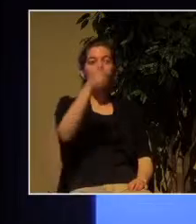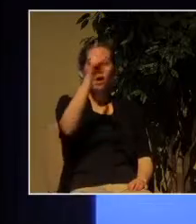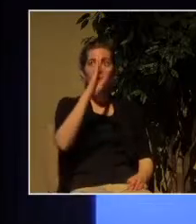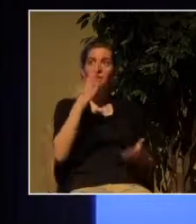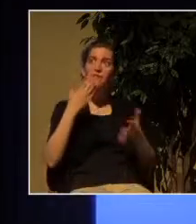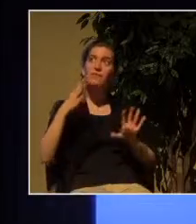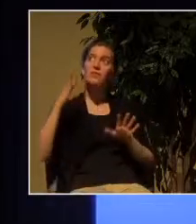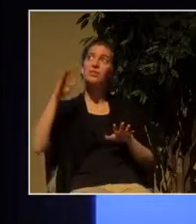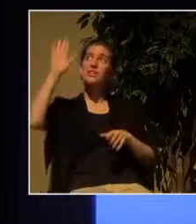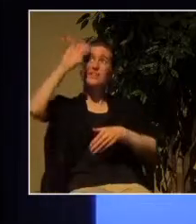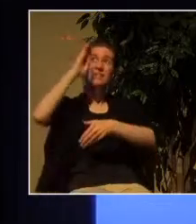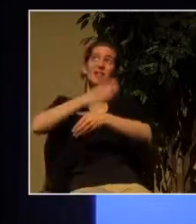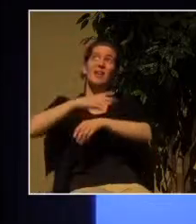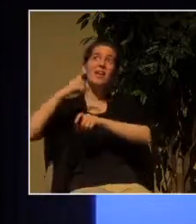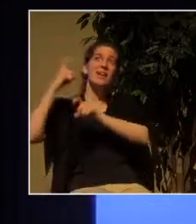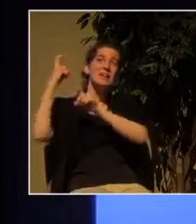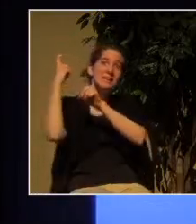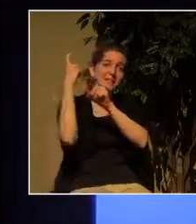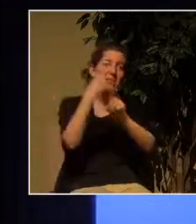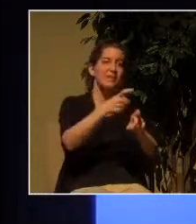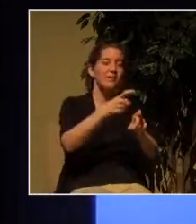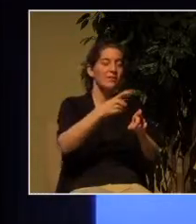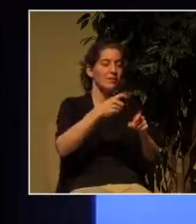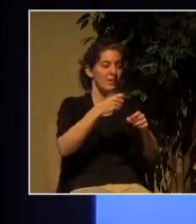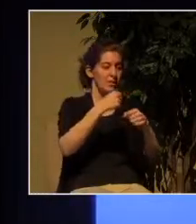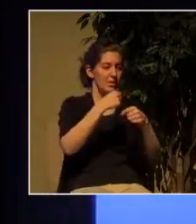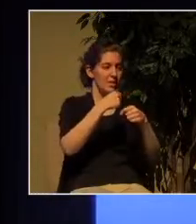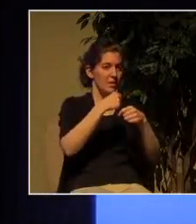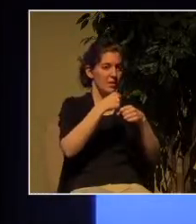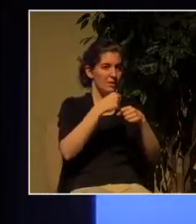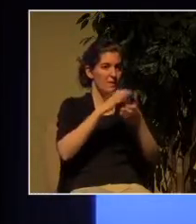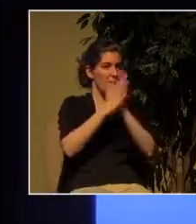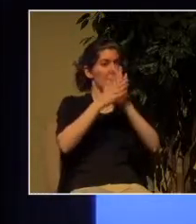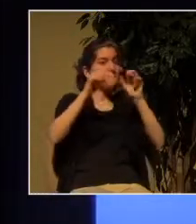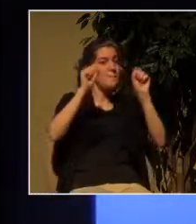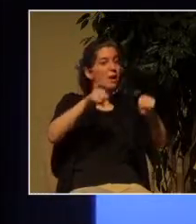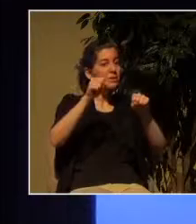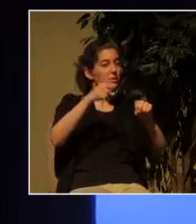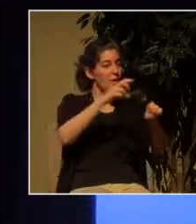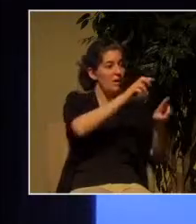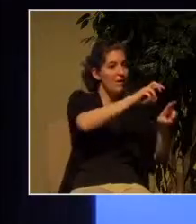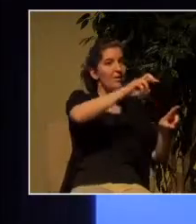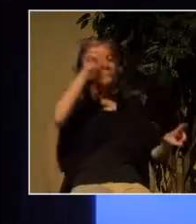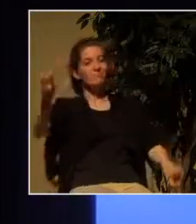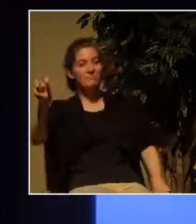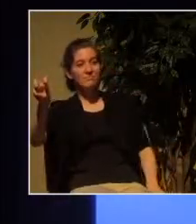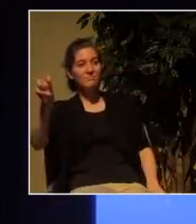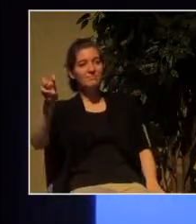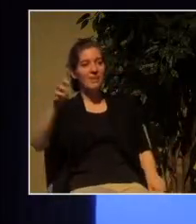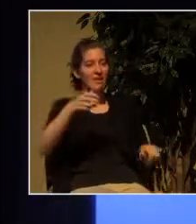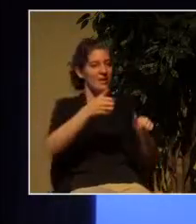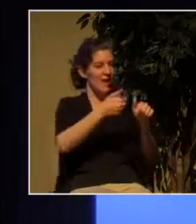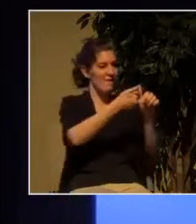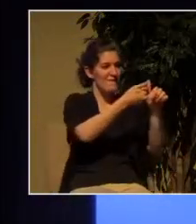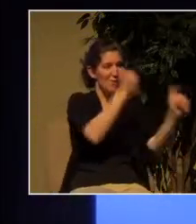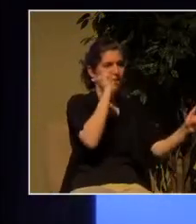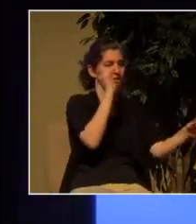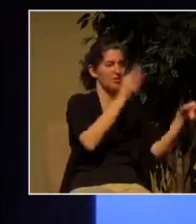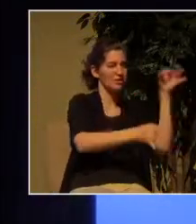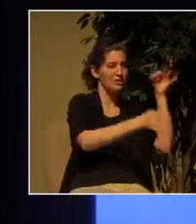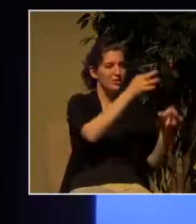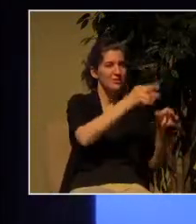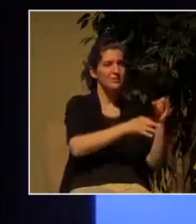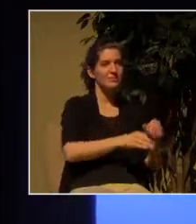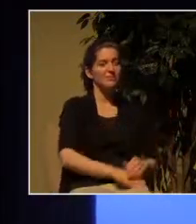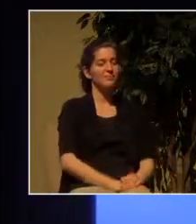it possible that we move from the one to the other to avoid the destiny of judgment and to experience